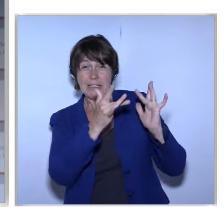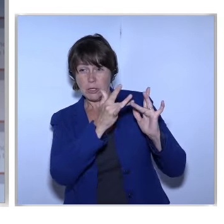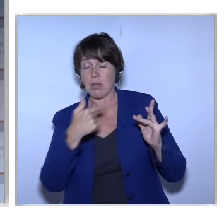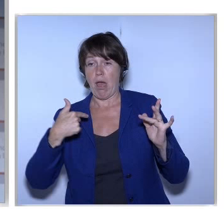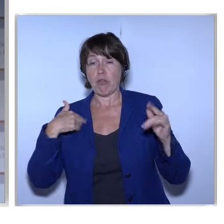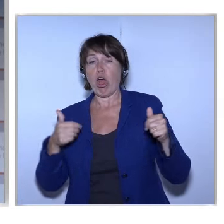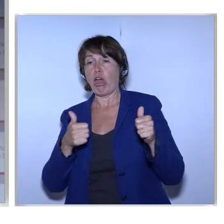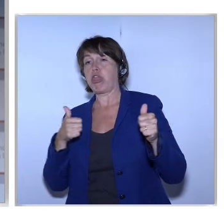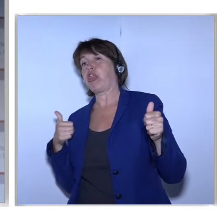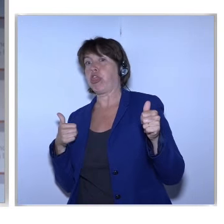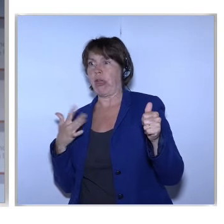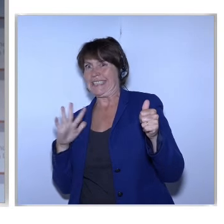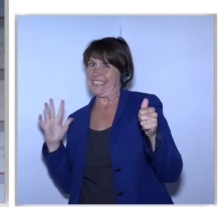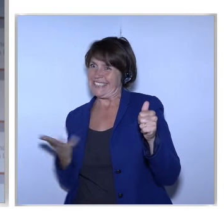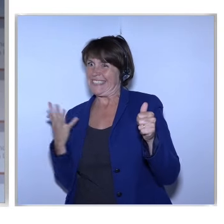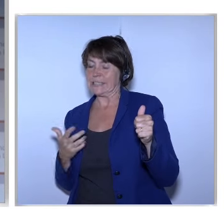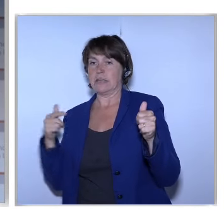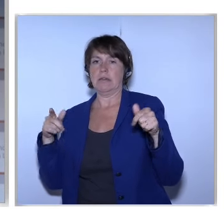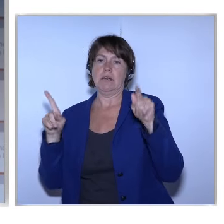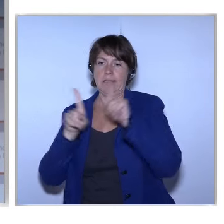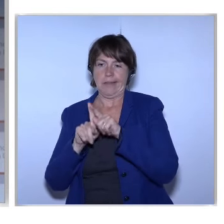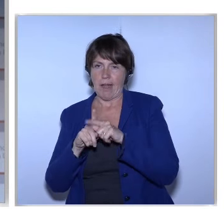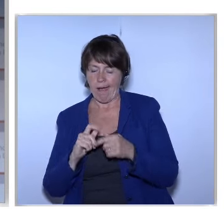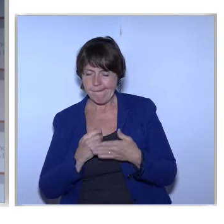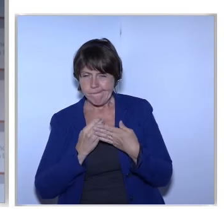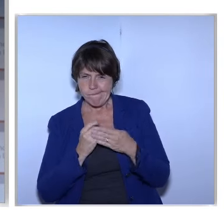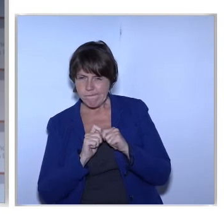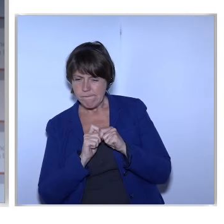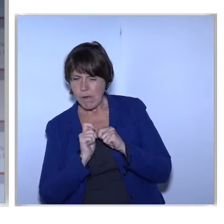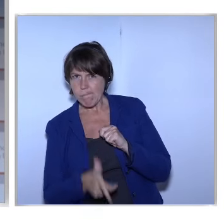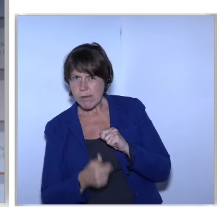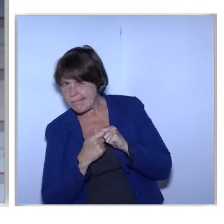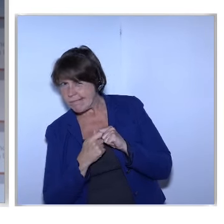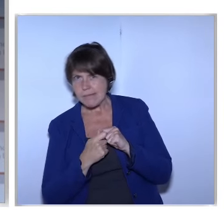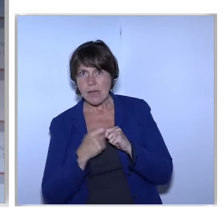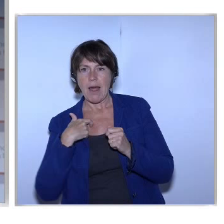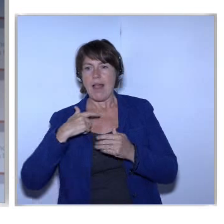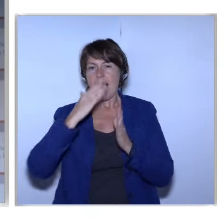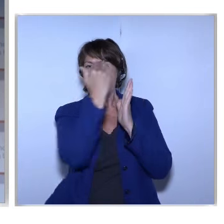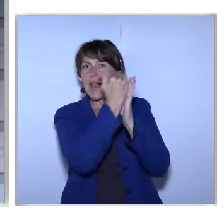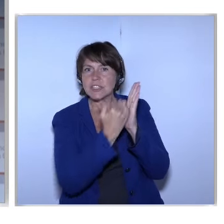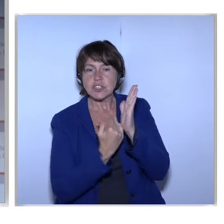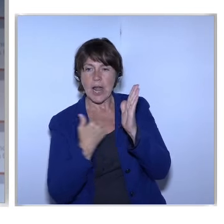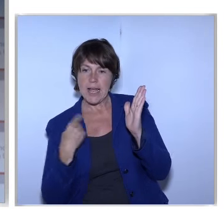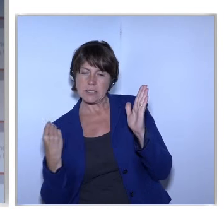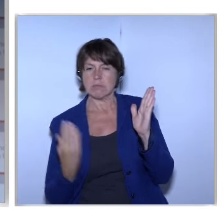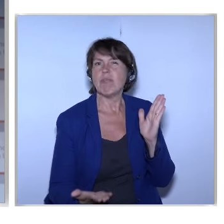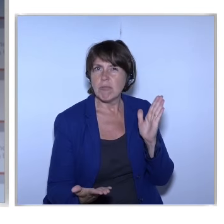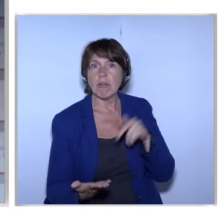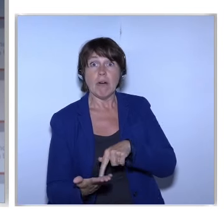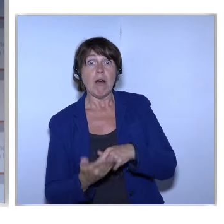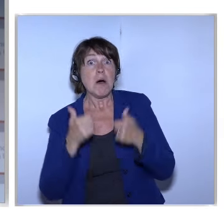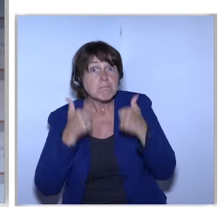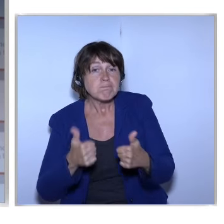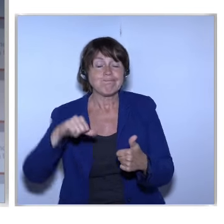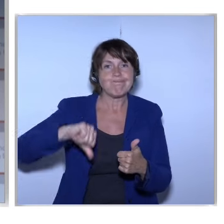processes And we suffer in this poker game To finalise legislation So the big challenge we face I think